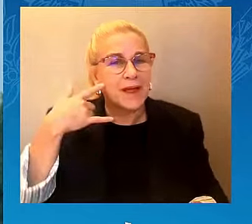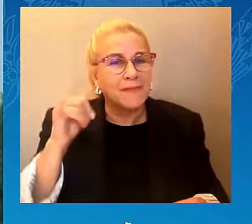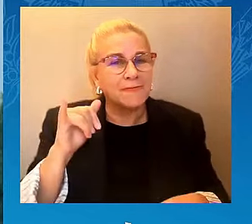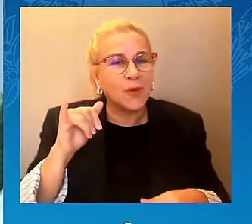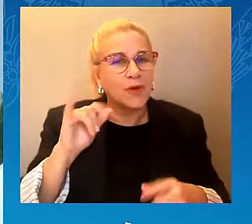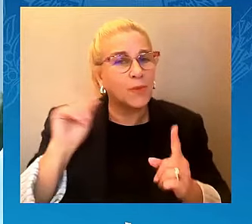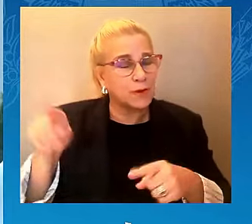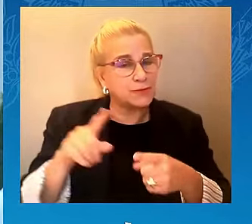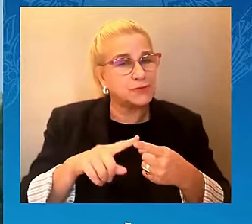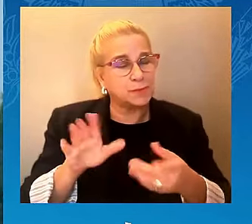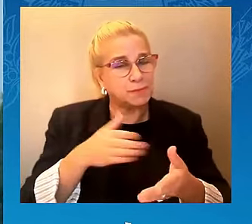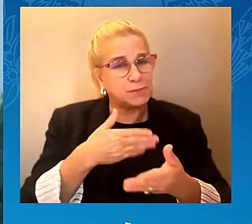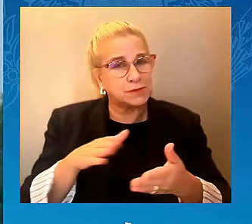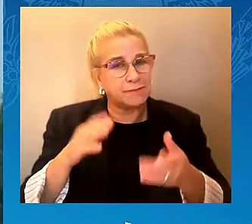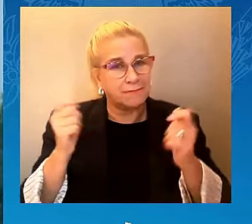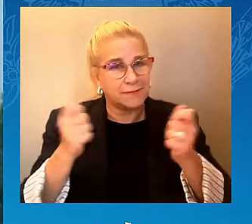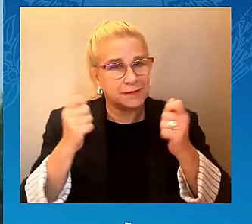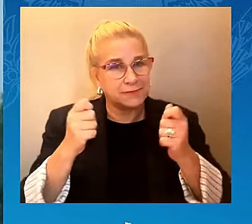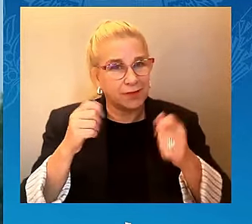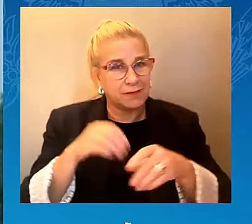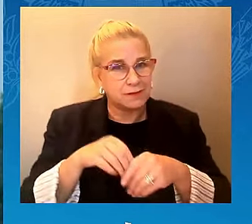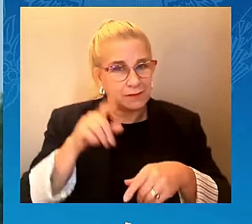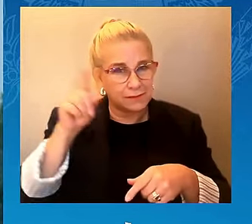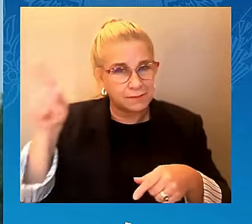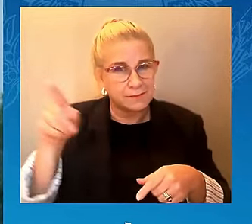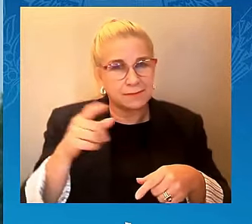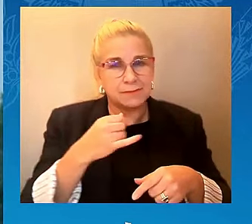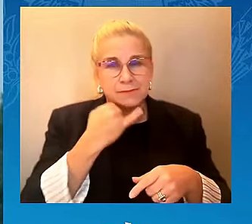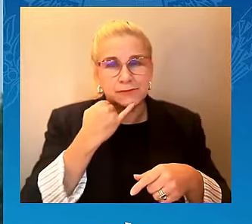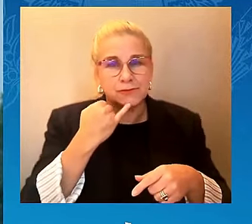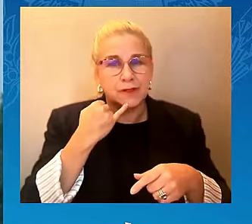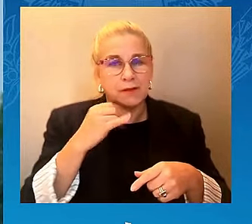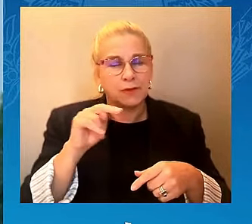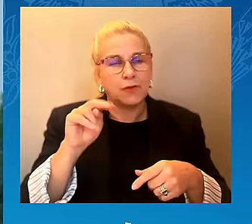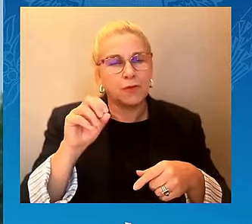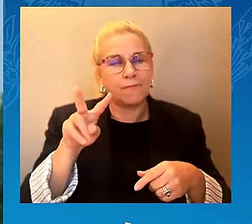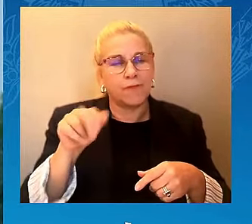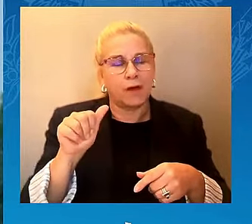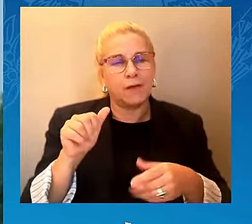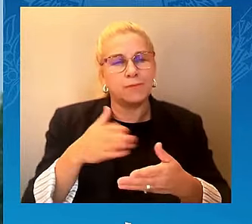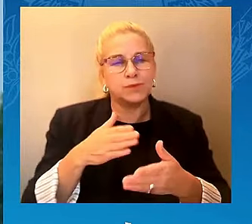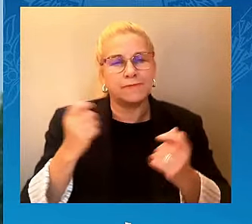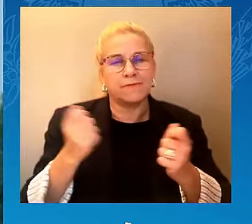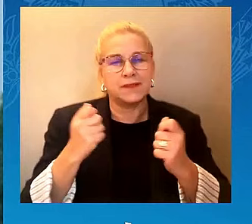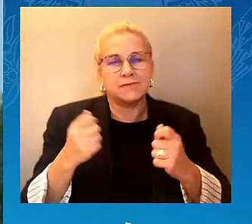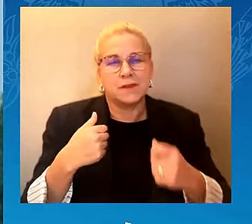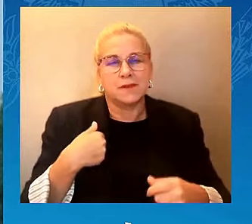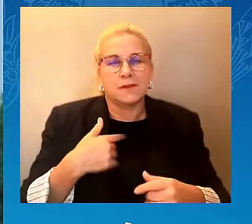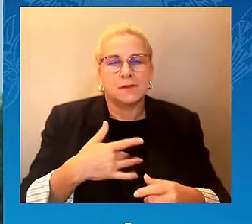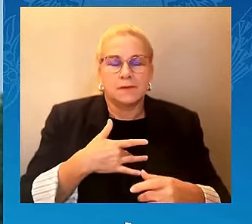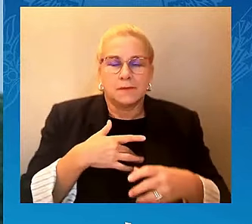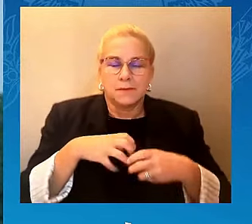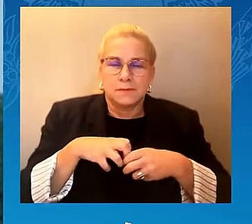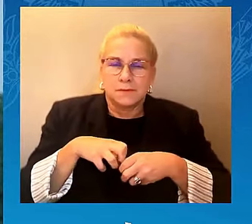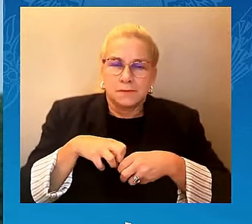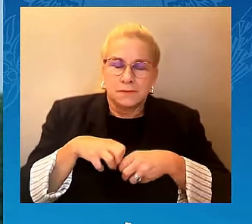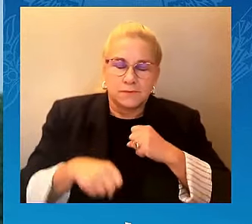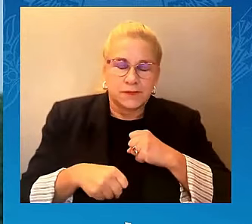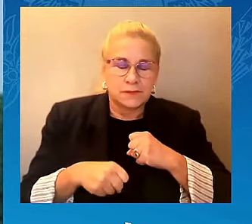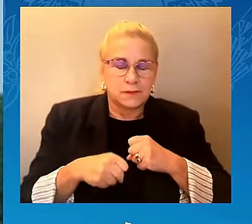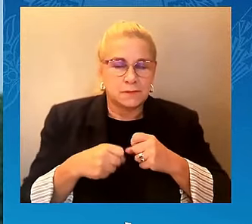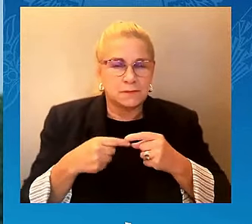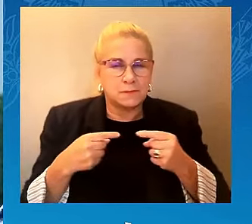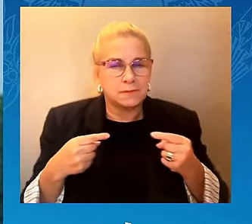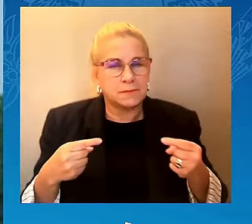I am devastated by the pain and loss that occurred on October 7, and Doug and I pray